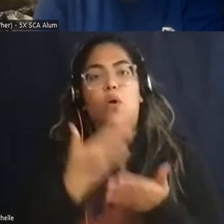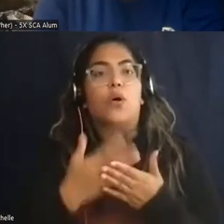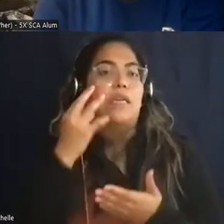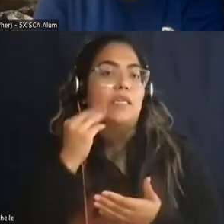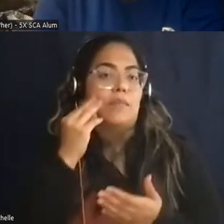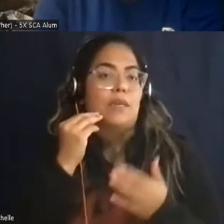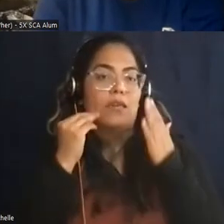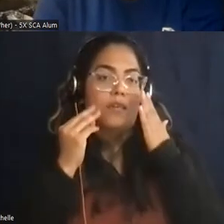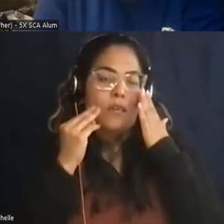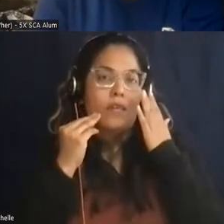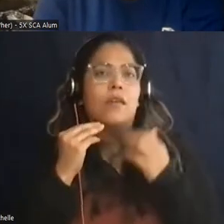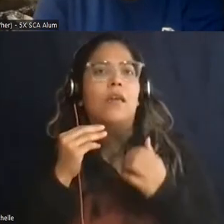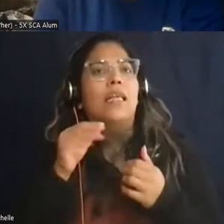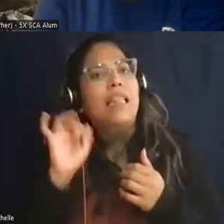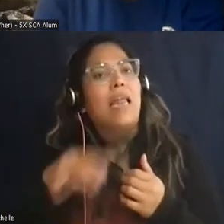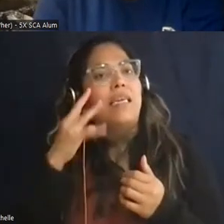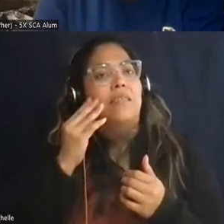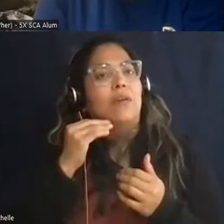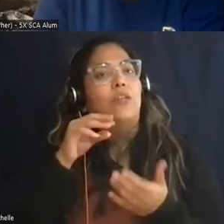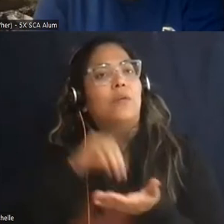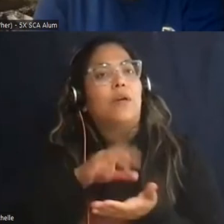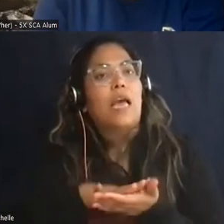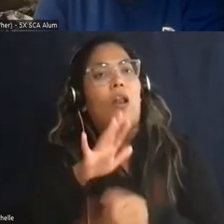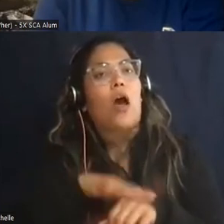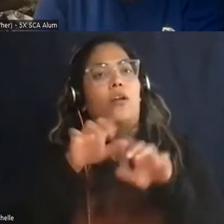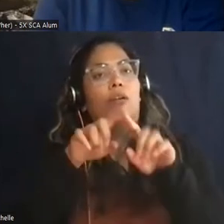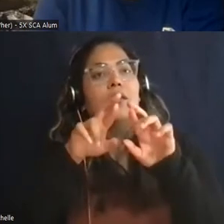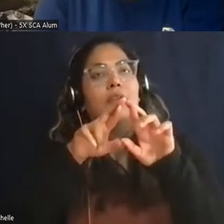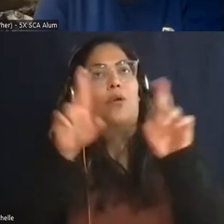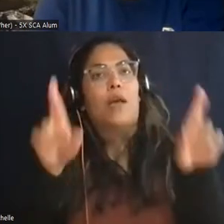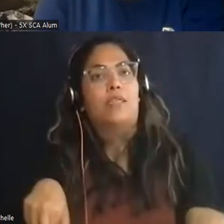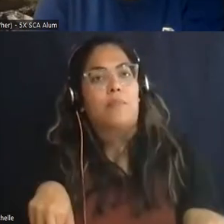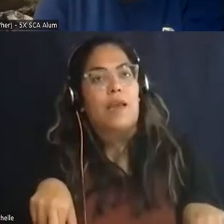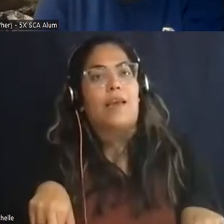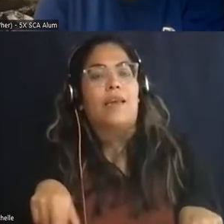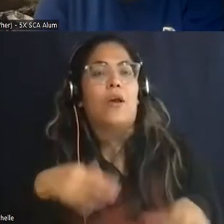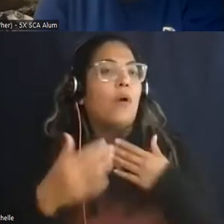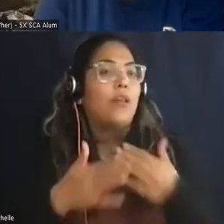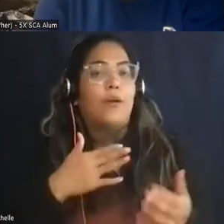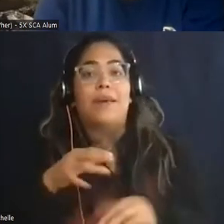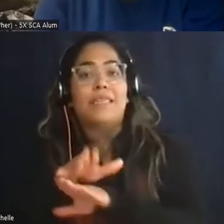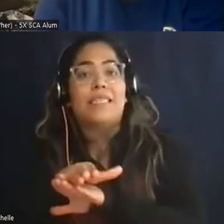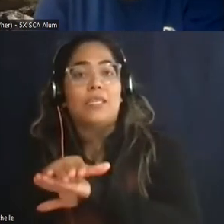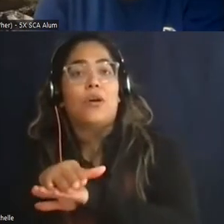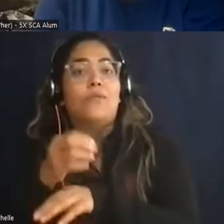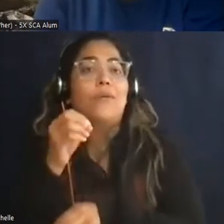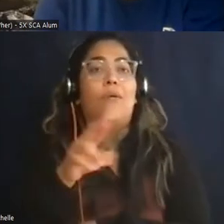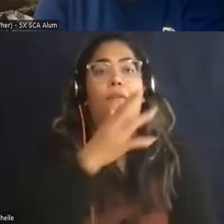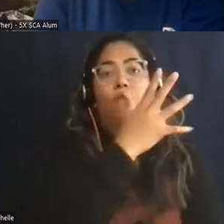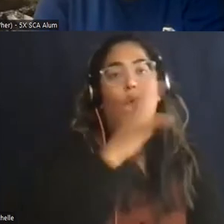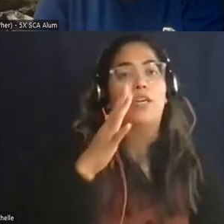getting that experience that you can put on your resume whether it with sea turtles uh or forest restoration or whatever it is that interests you